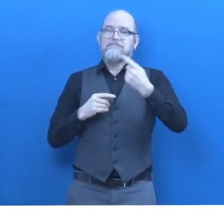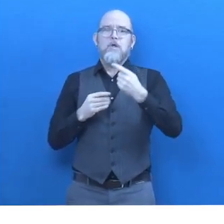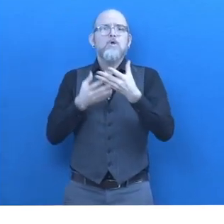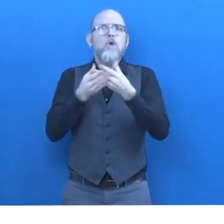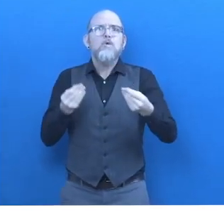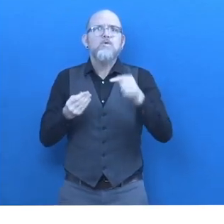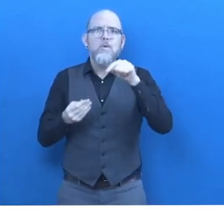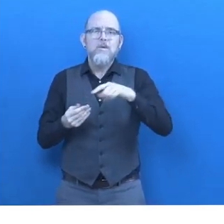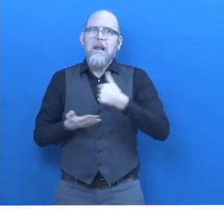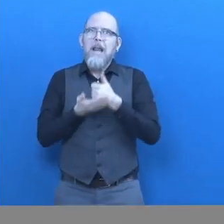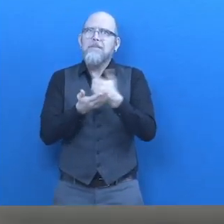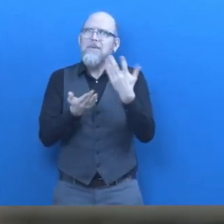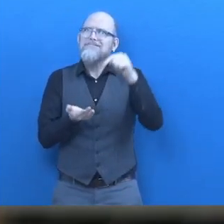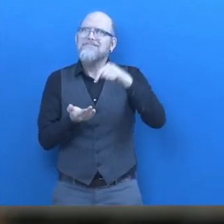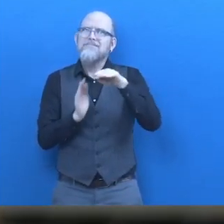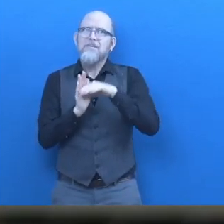A beneficiary